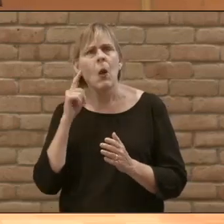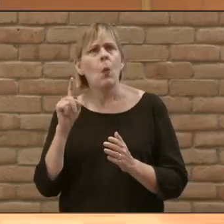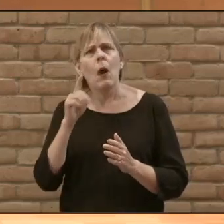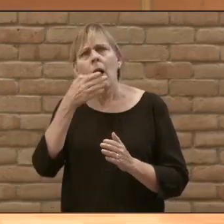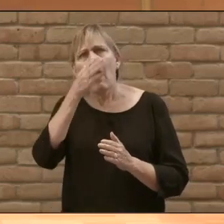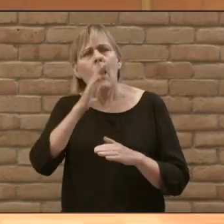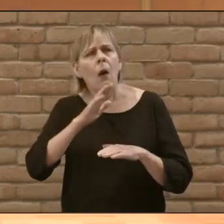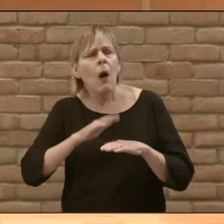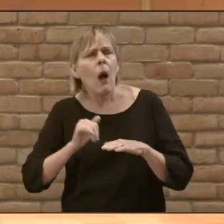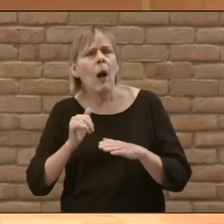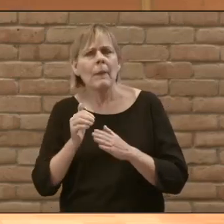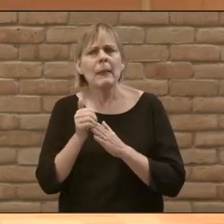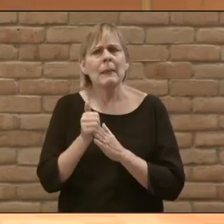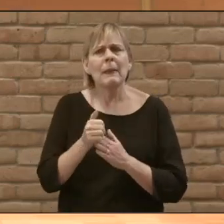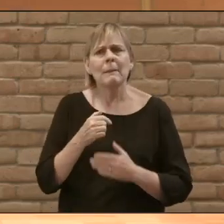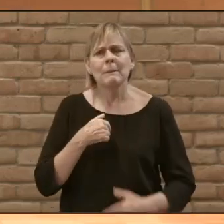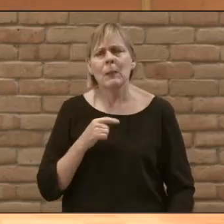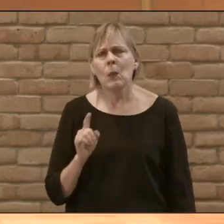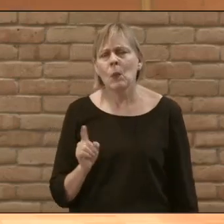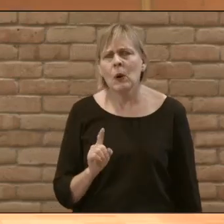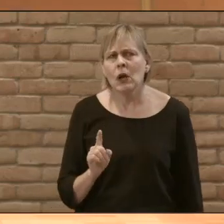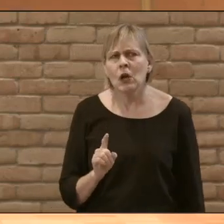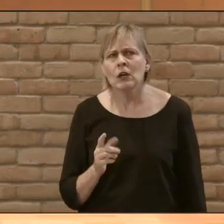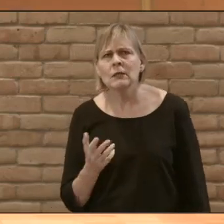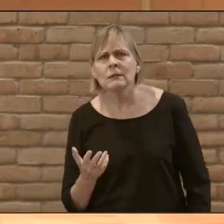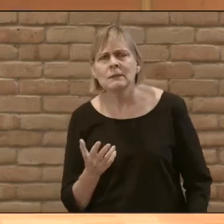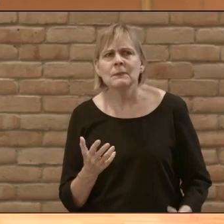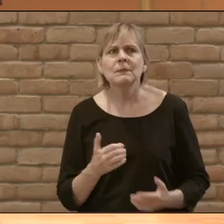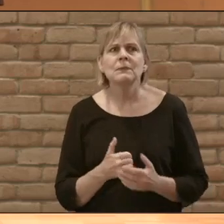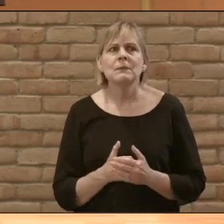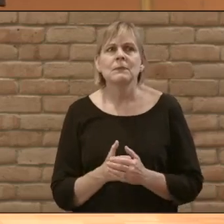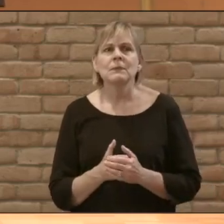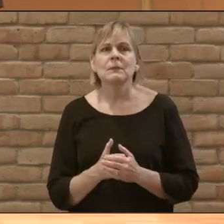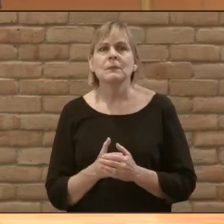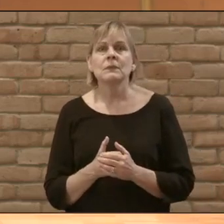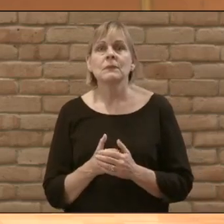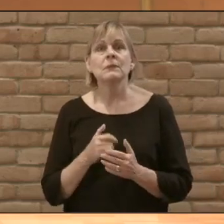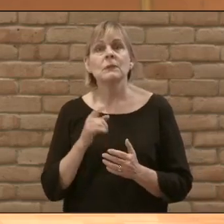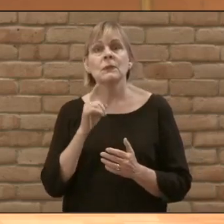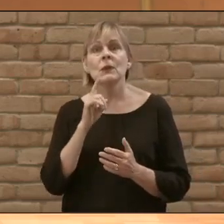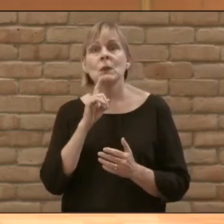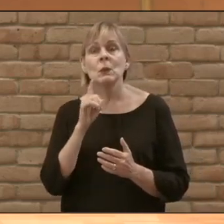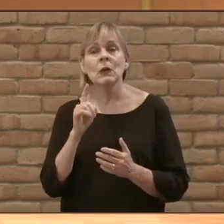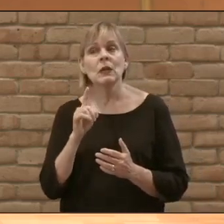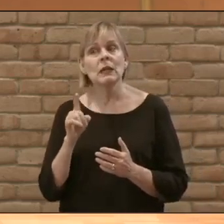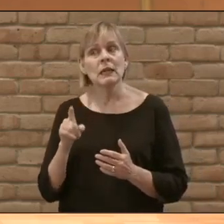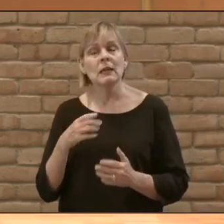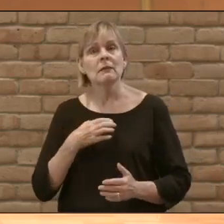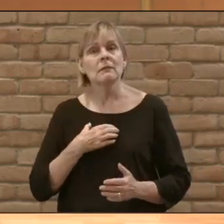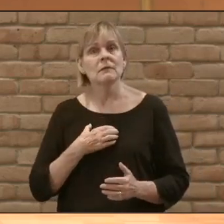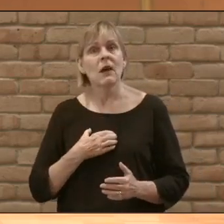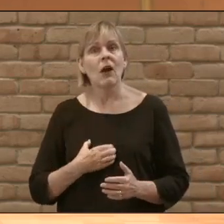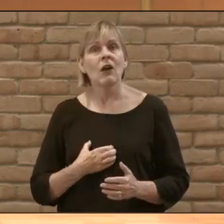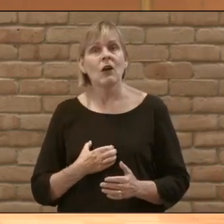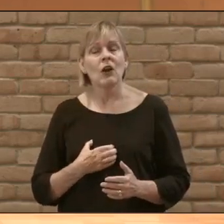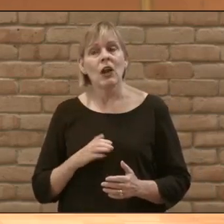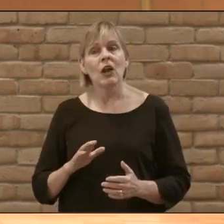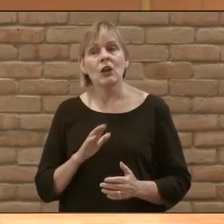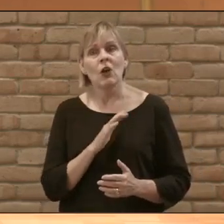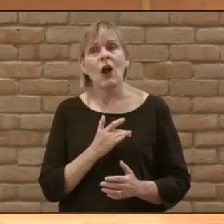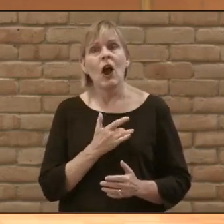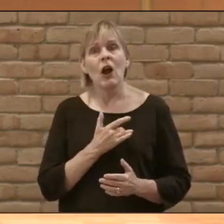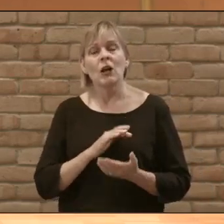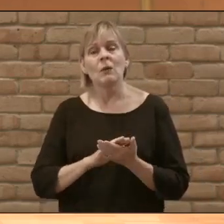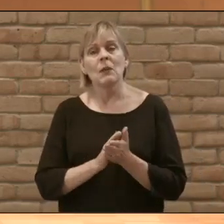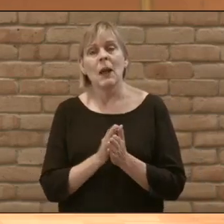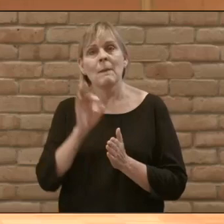Where is God leading me in this process? And there's been this kind of deep burning desire in your heart to